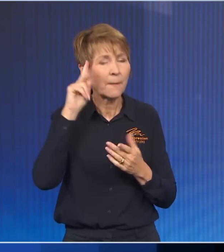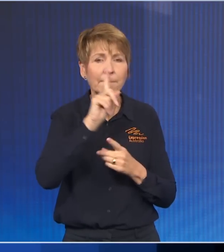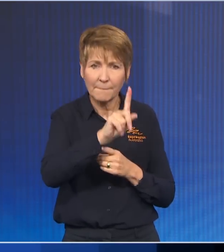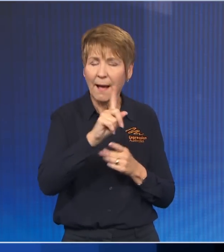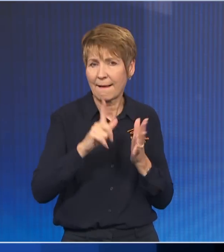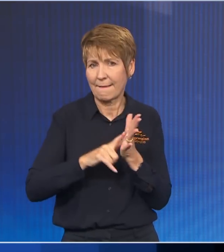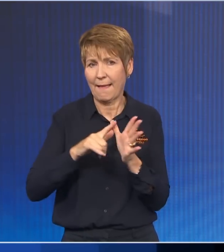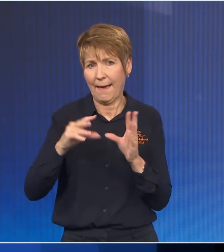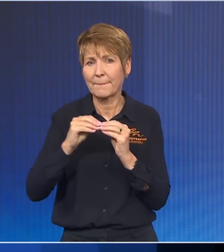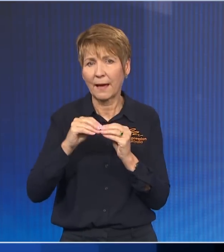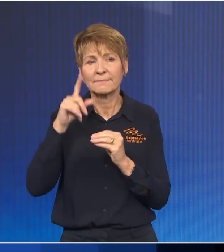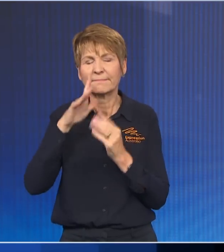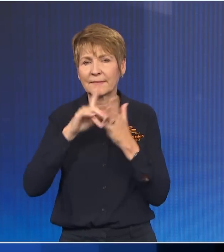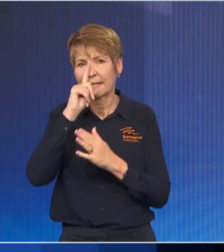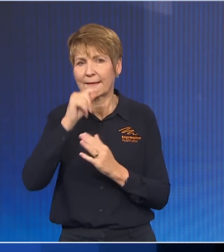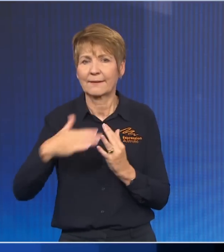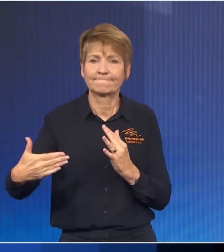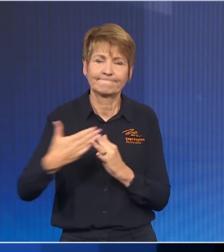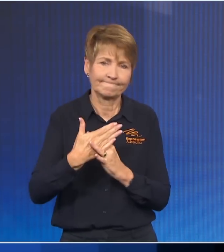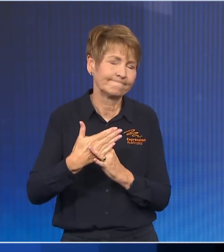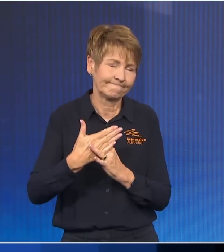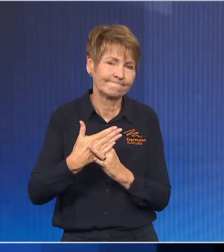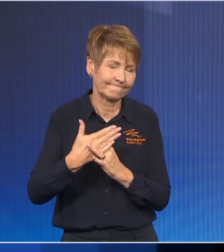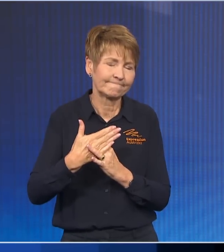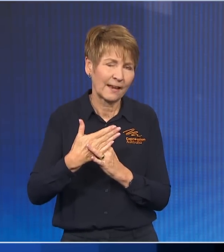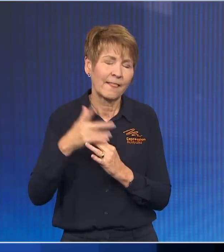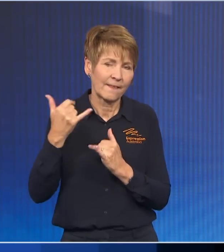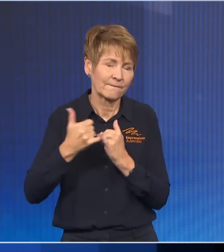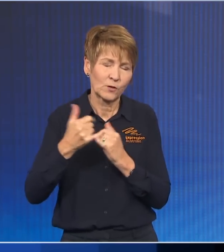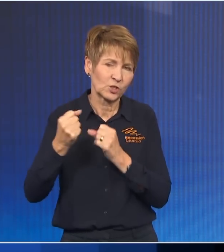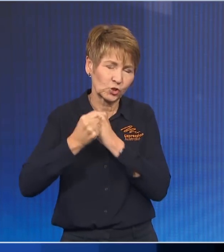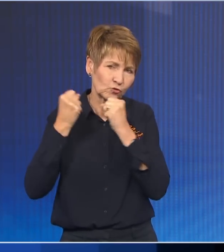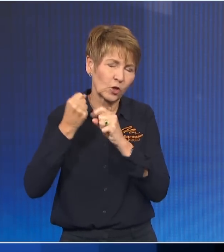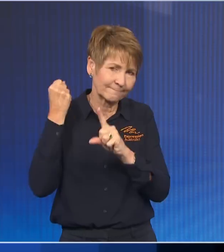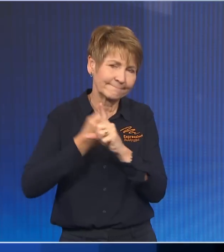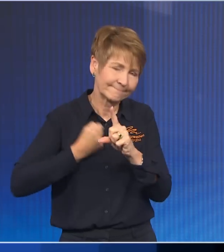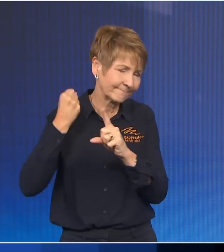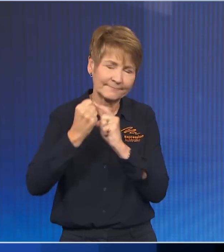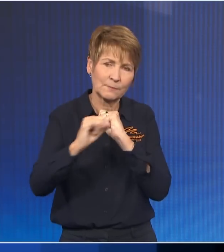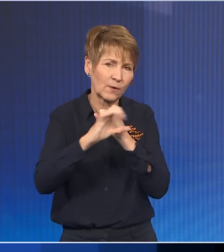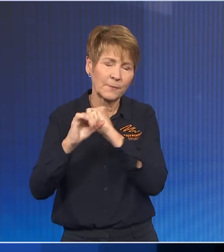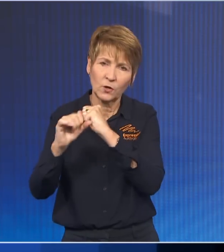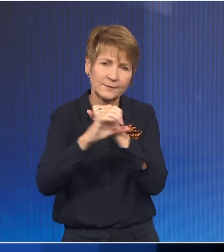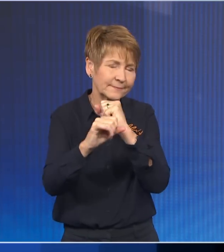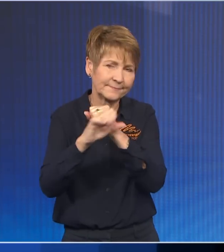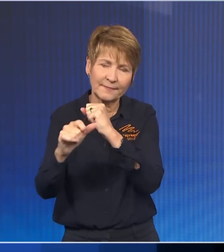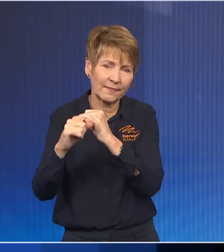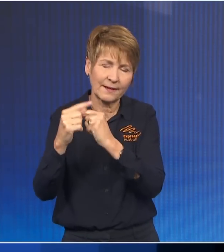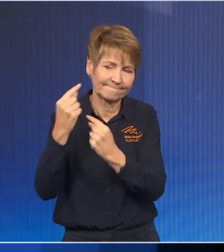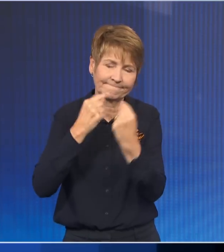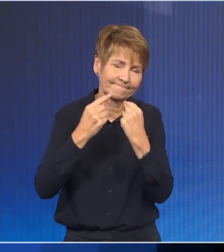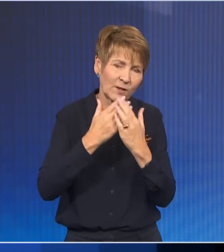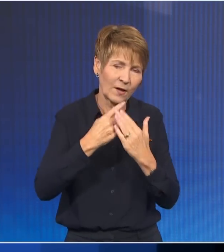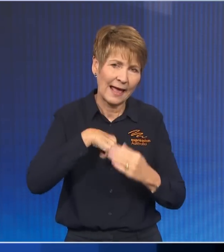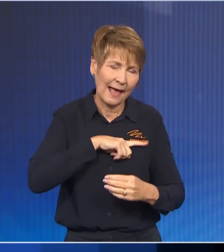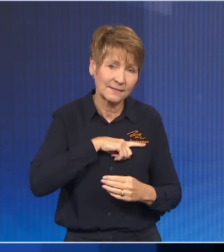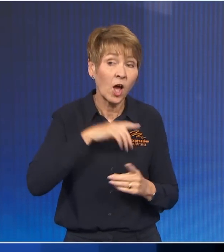an effective campaign against us, a very strong campaign highlighting this decision, even though we